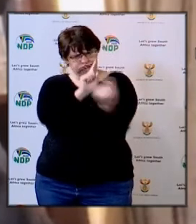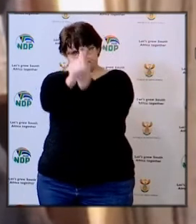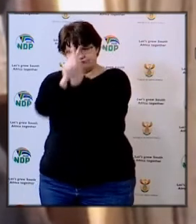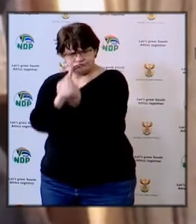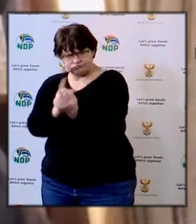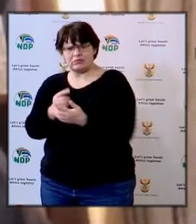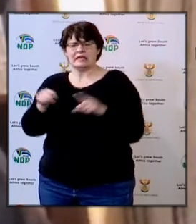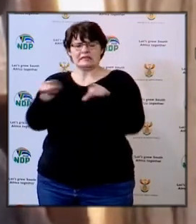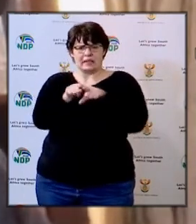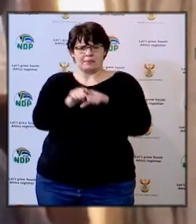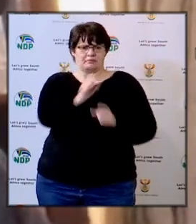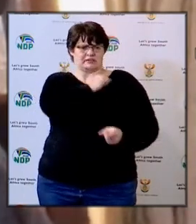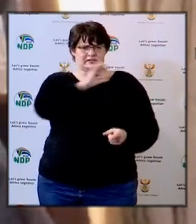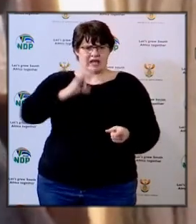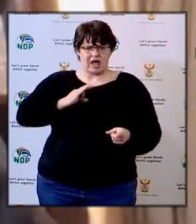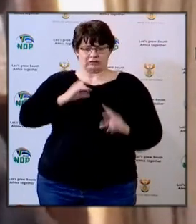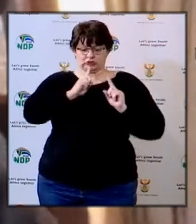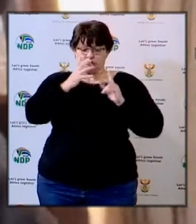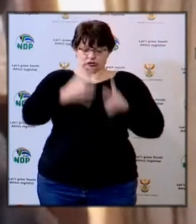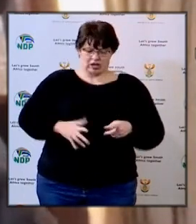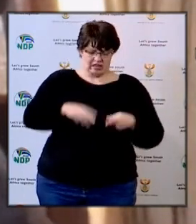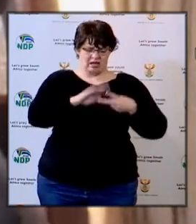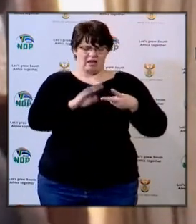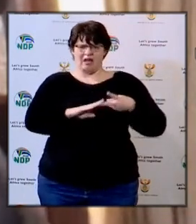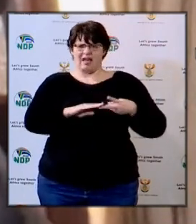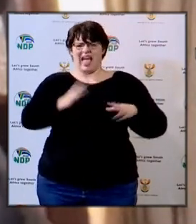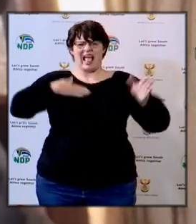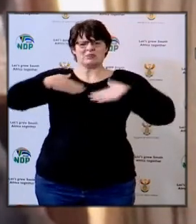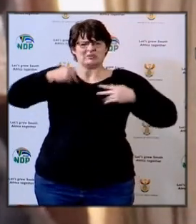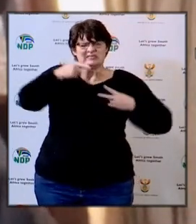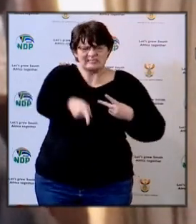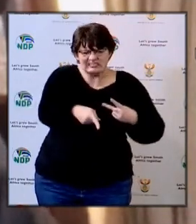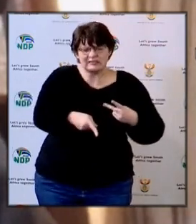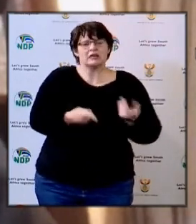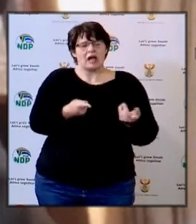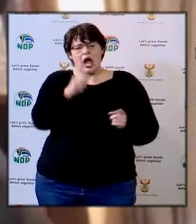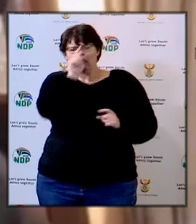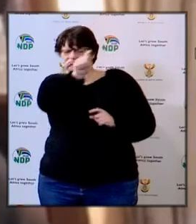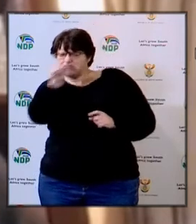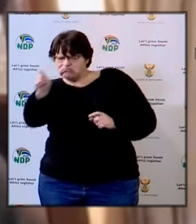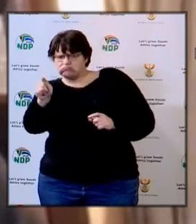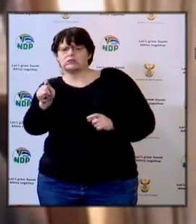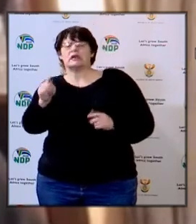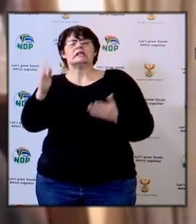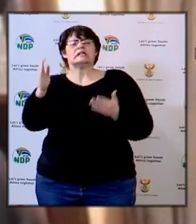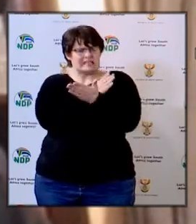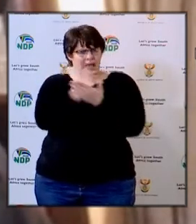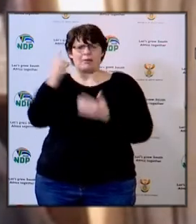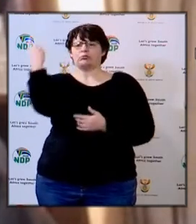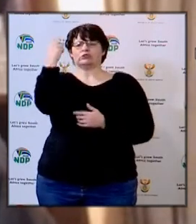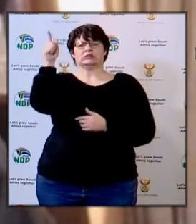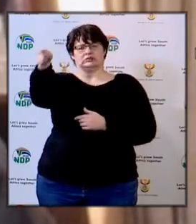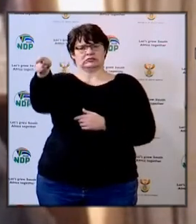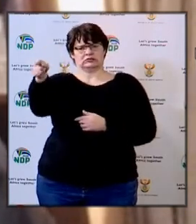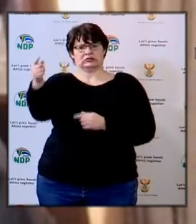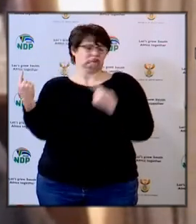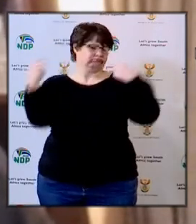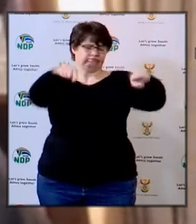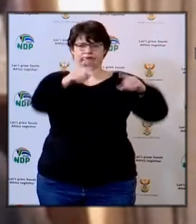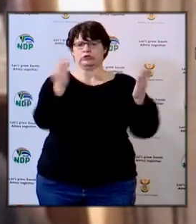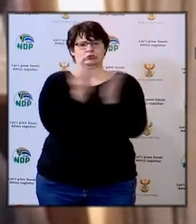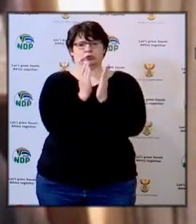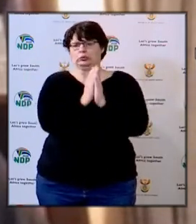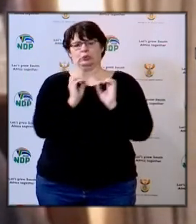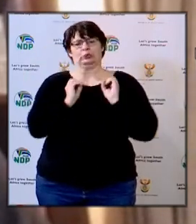Educators and non-educators also have been trained. I must say also there are some principal in some part of Limpoko who have not